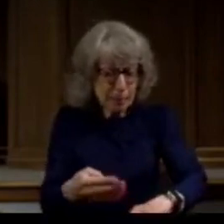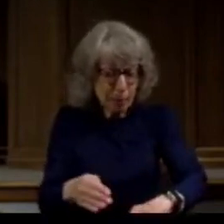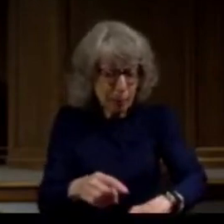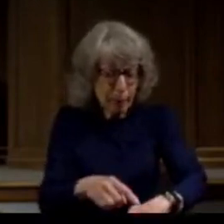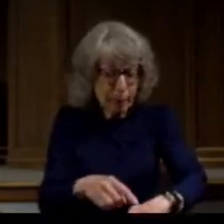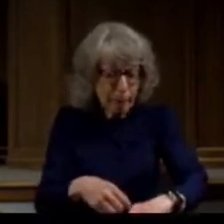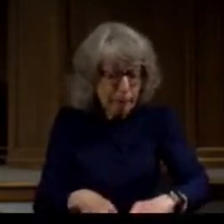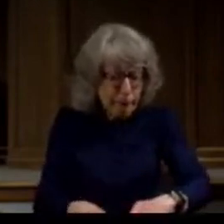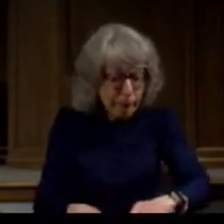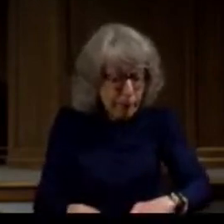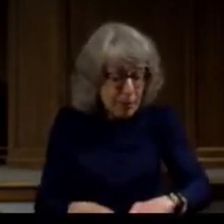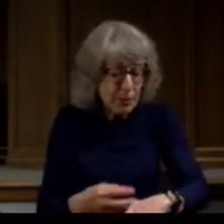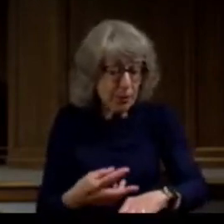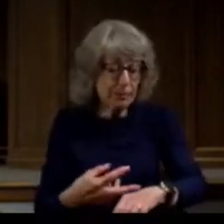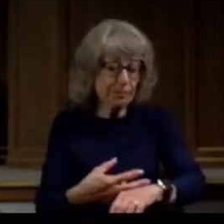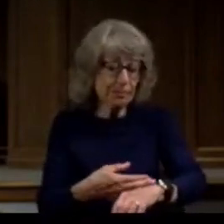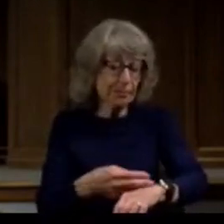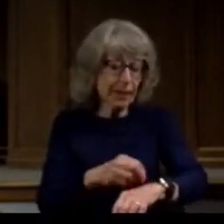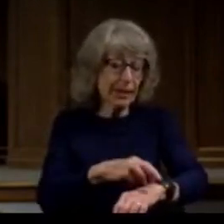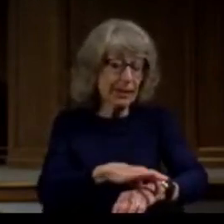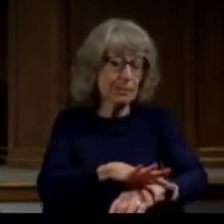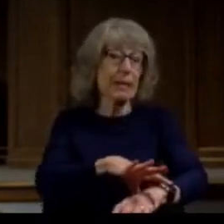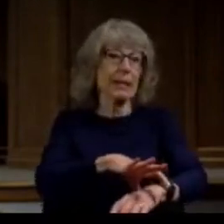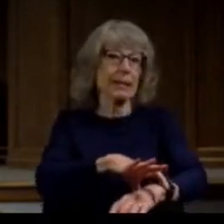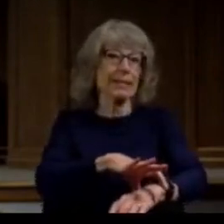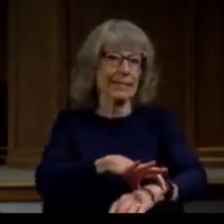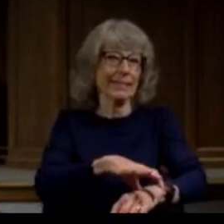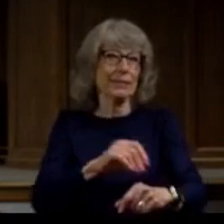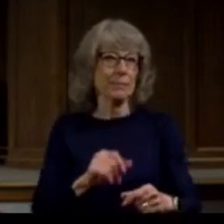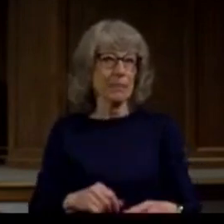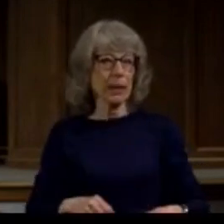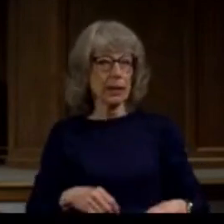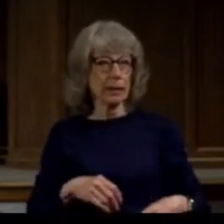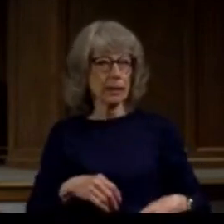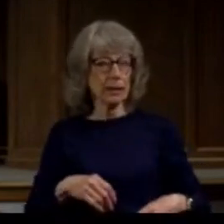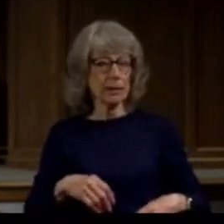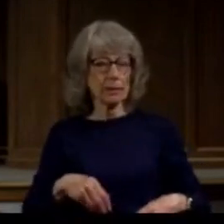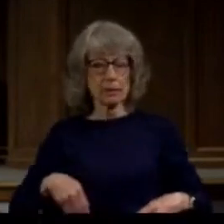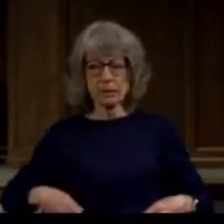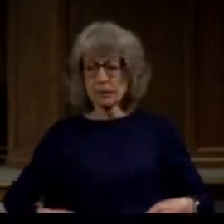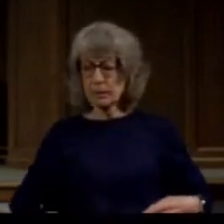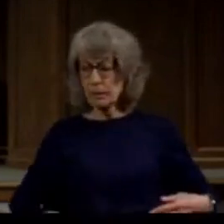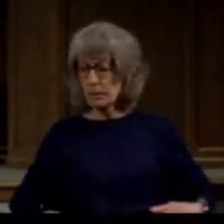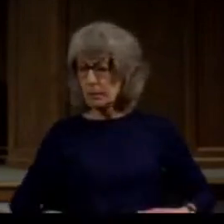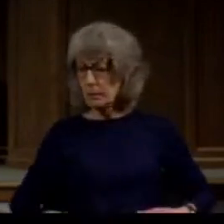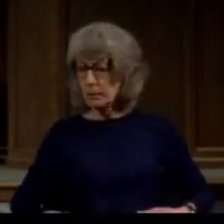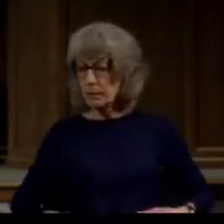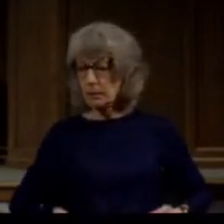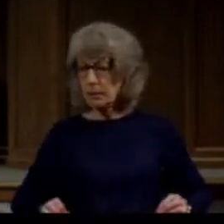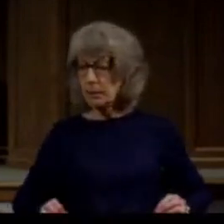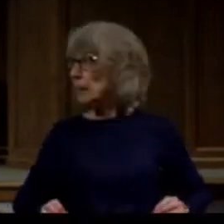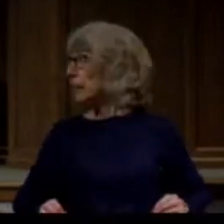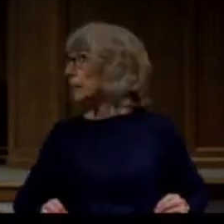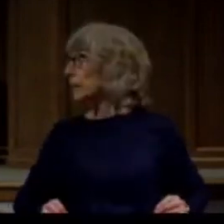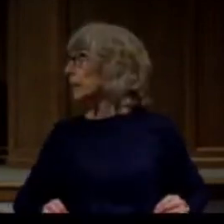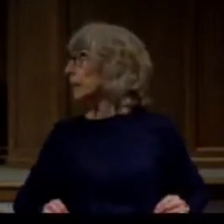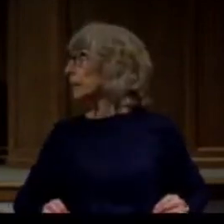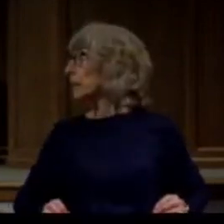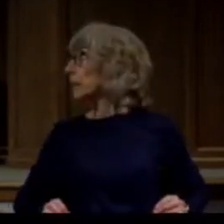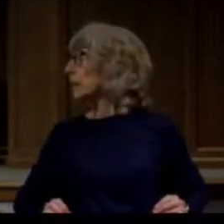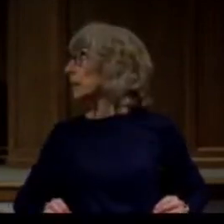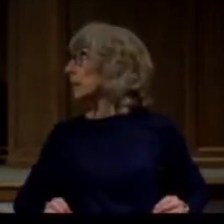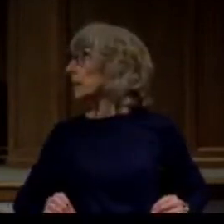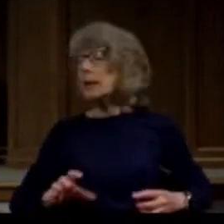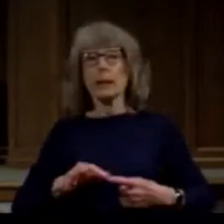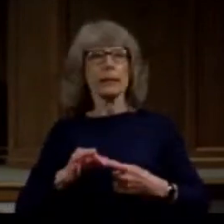then I was looking for the pockets and there were no pockets in this jacket except for way up here which didn't